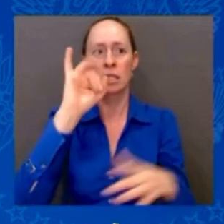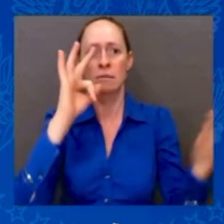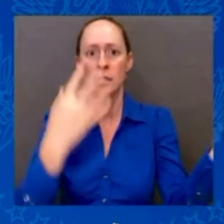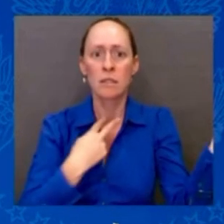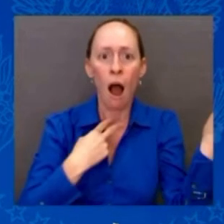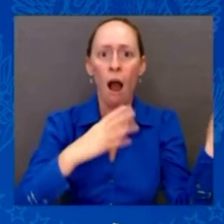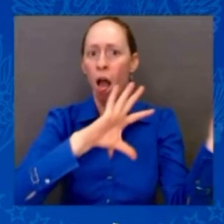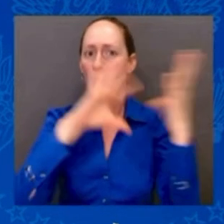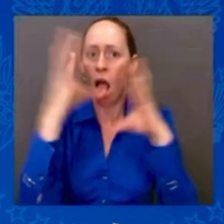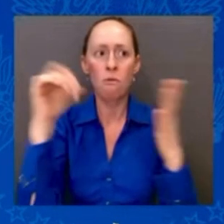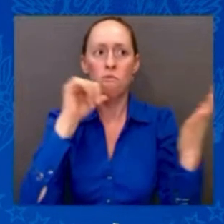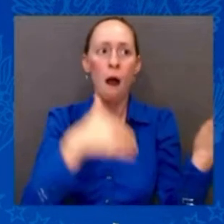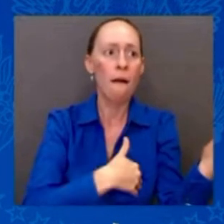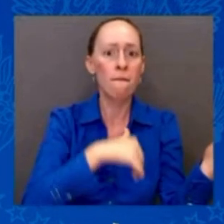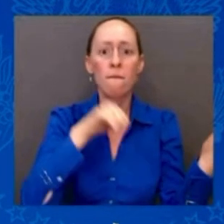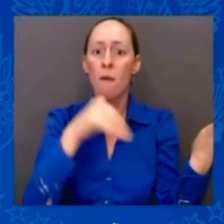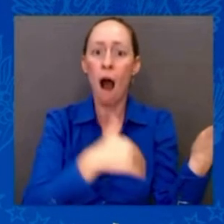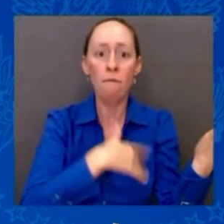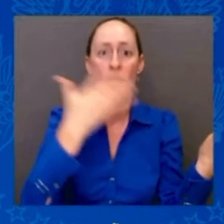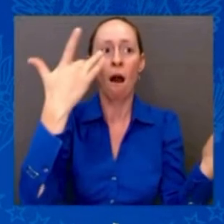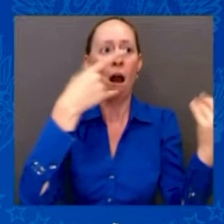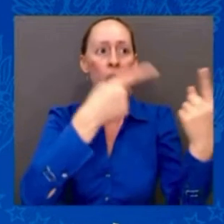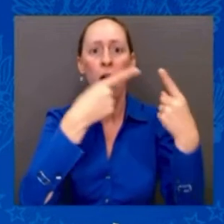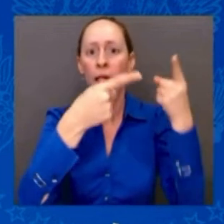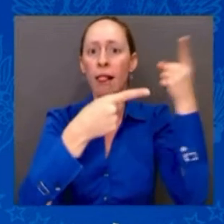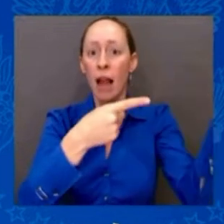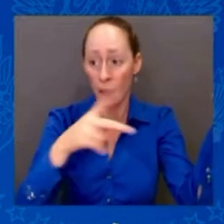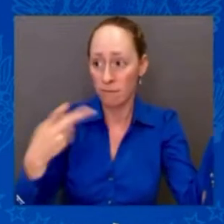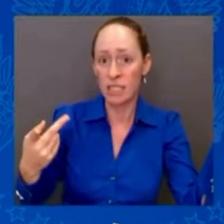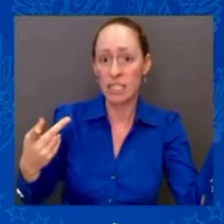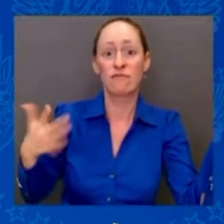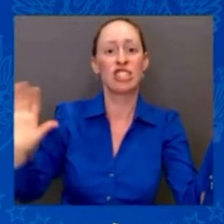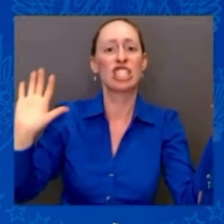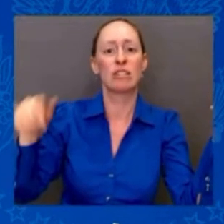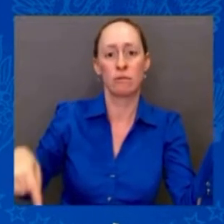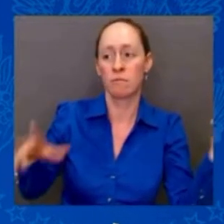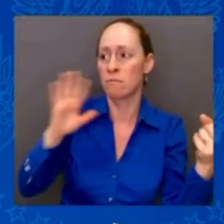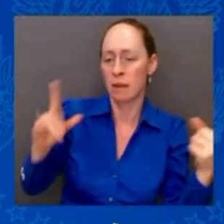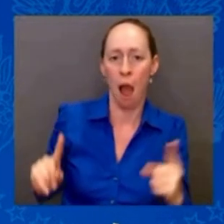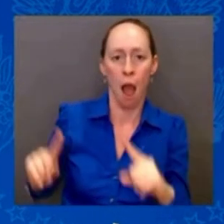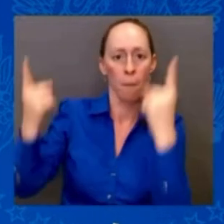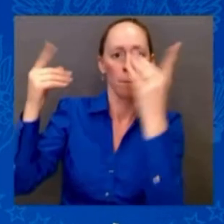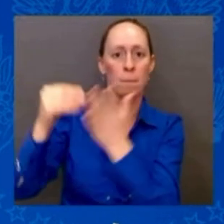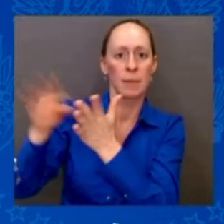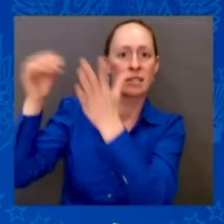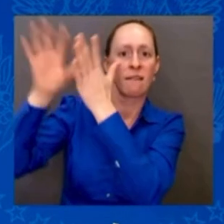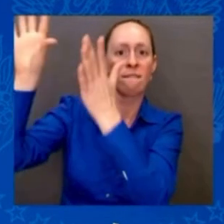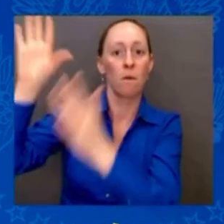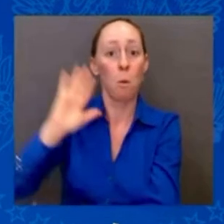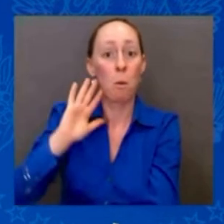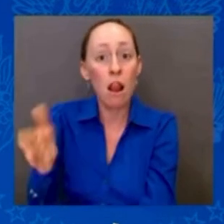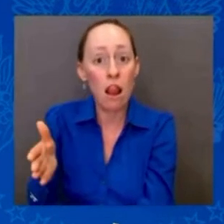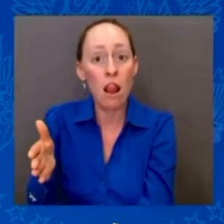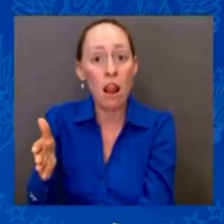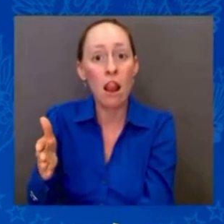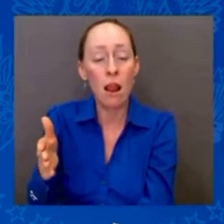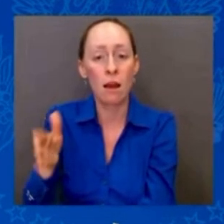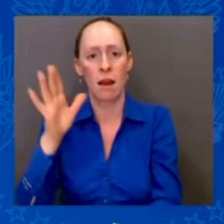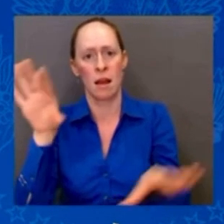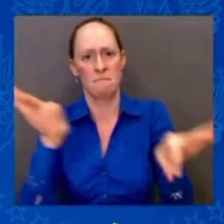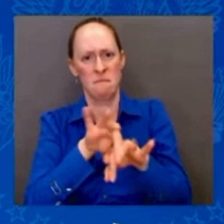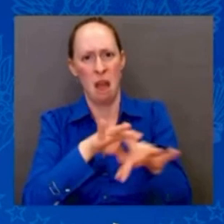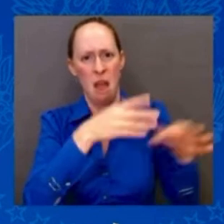chains and inflation goes down. That's why we made fixing our supply chains to bring down inflation a top priority.